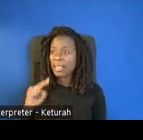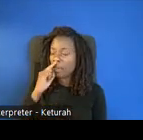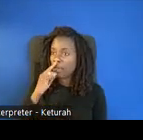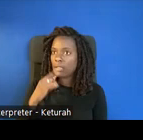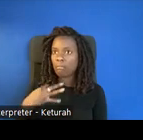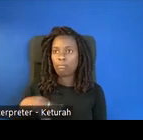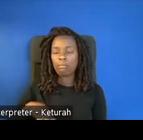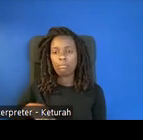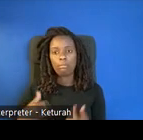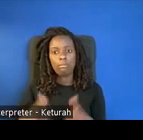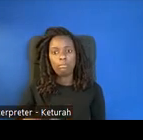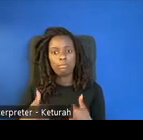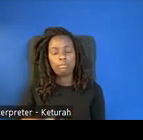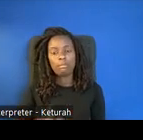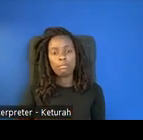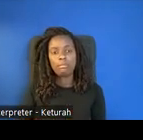it as they're moving through this.